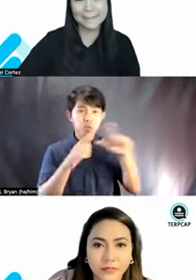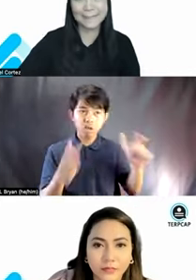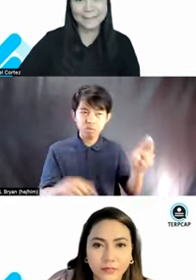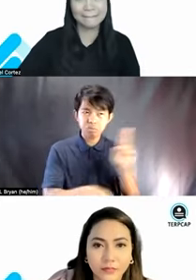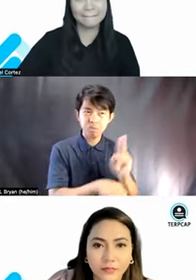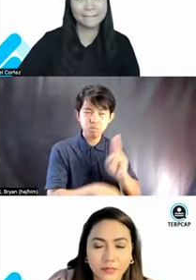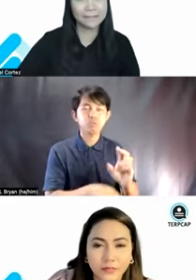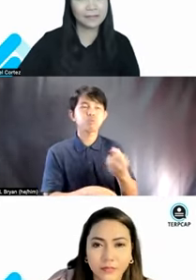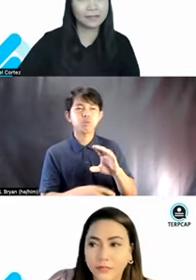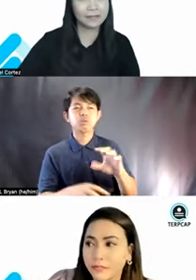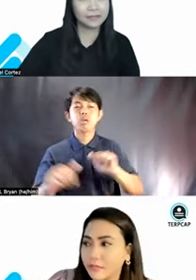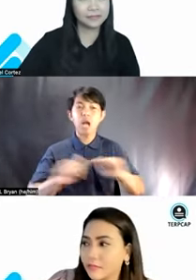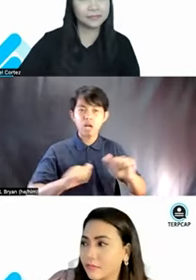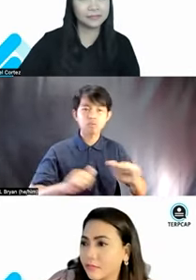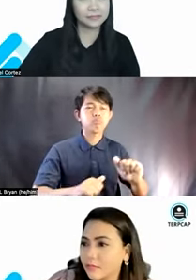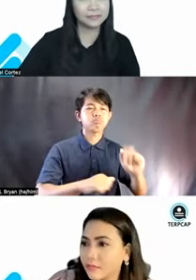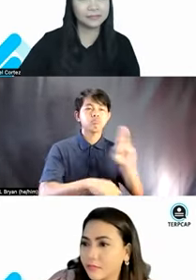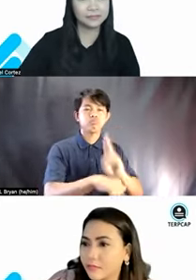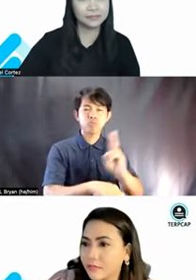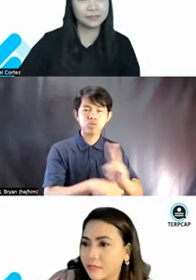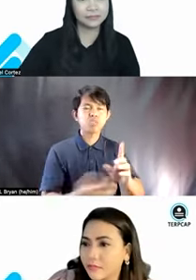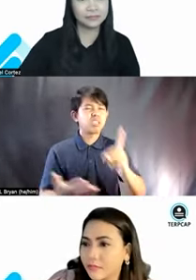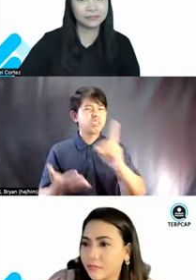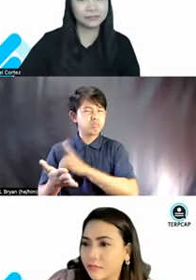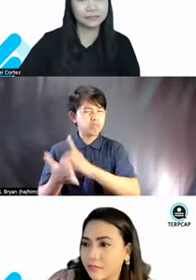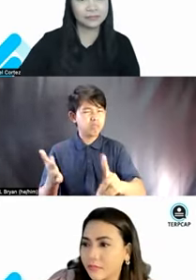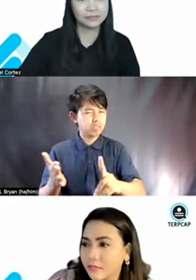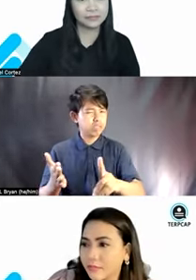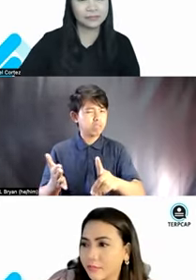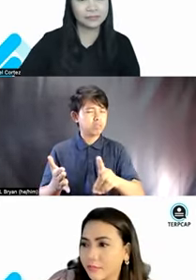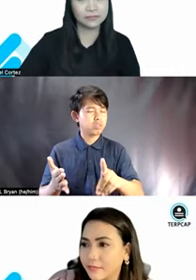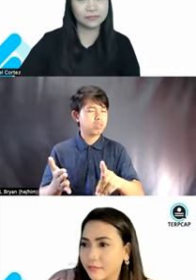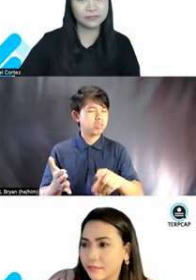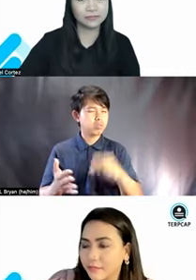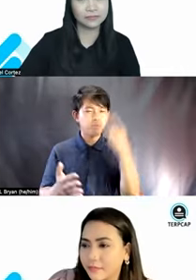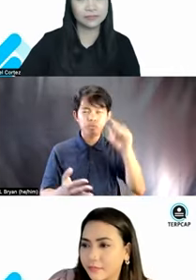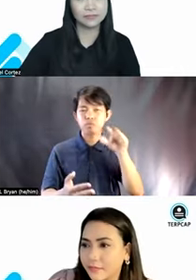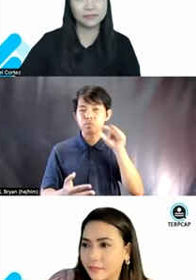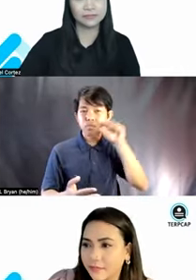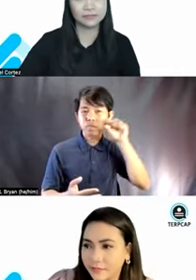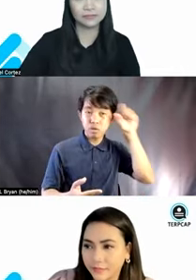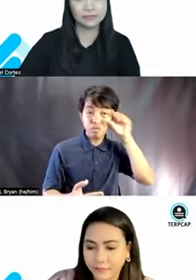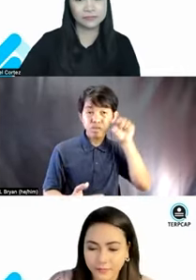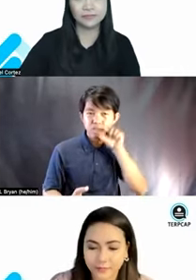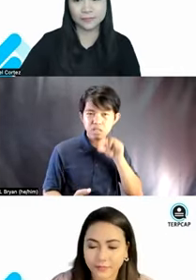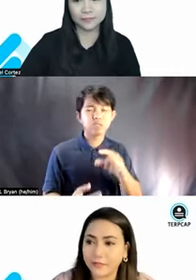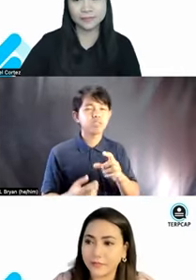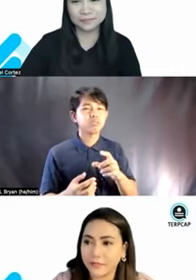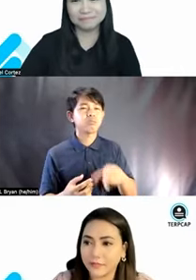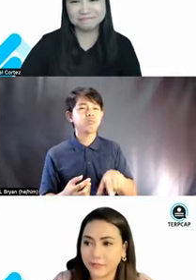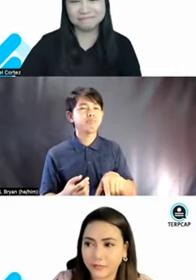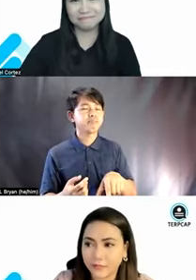action that was used is a discriminatory of gender or bias to gender. So I think